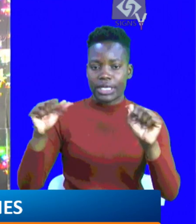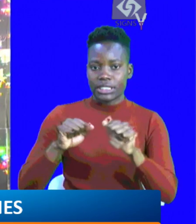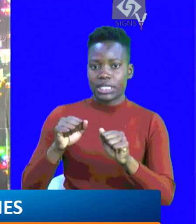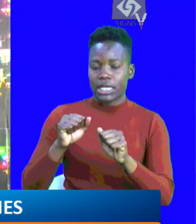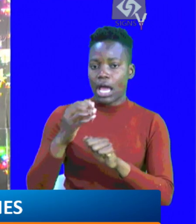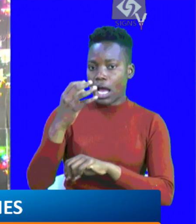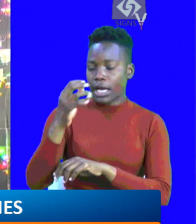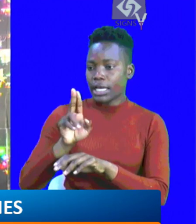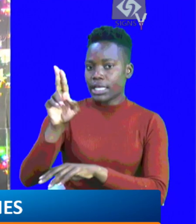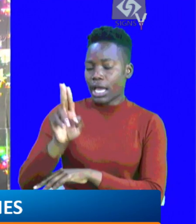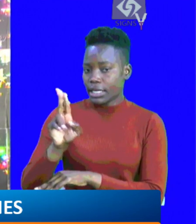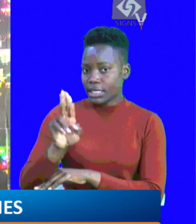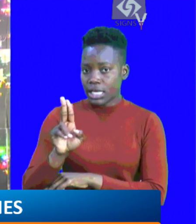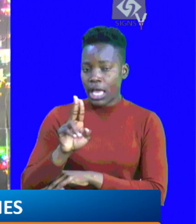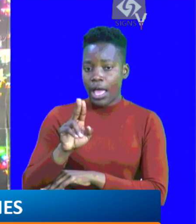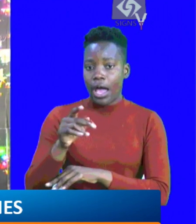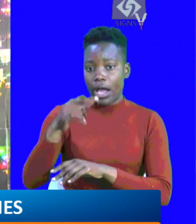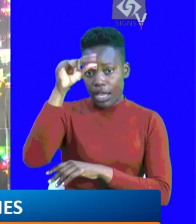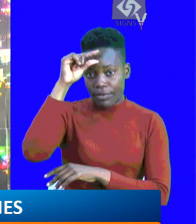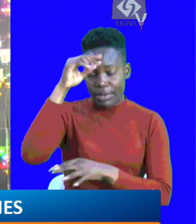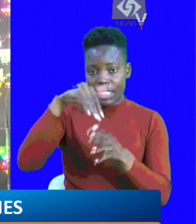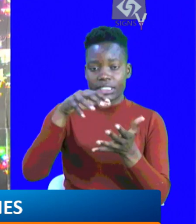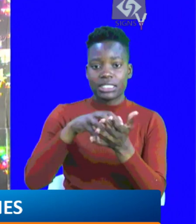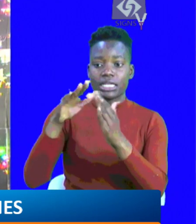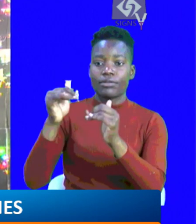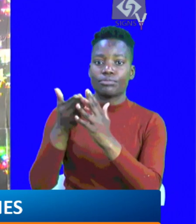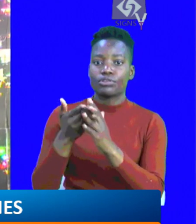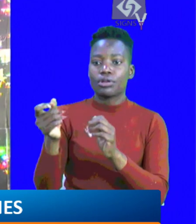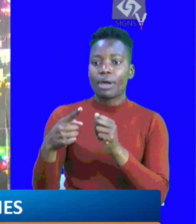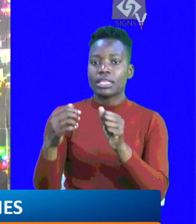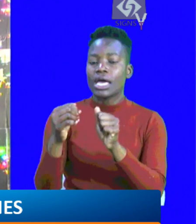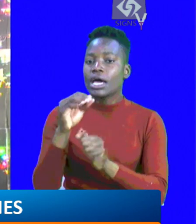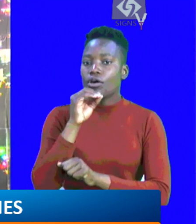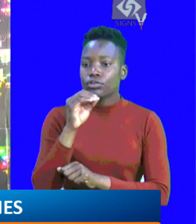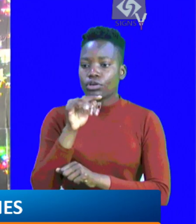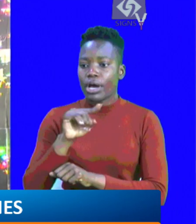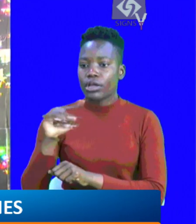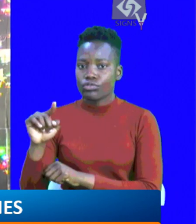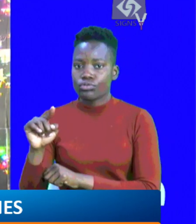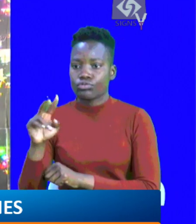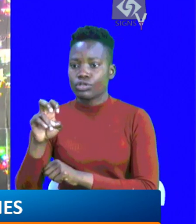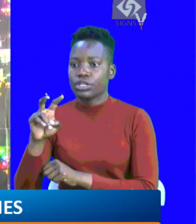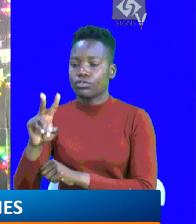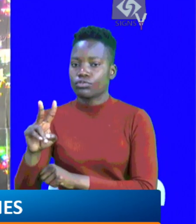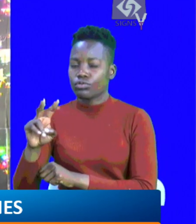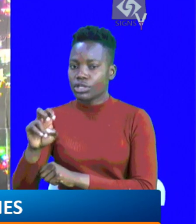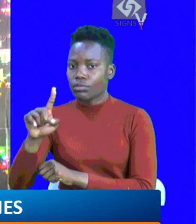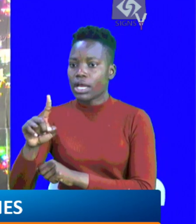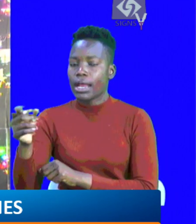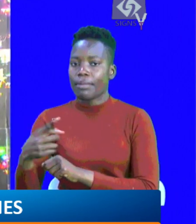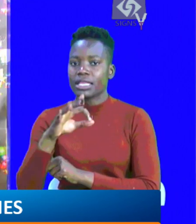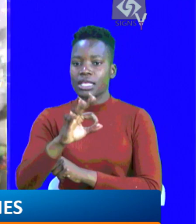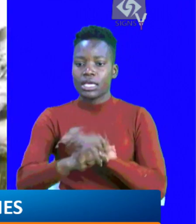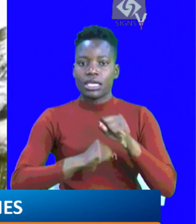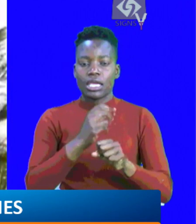Kenyatta's administration in the state house between October 2021 and March 2022.